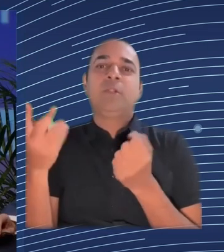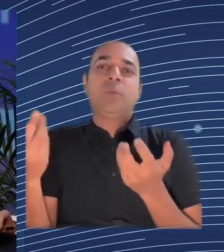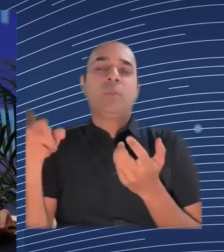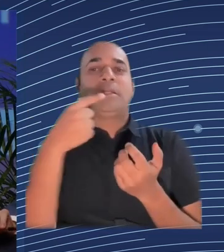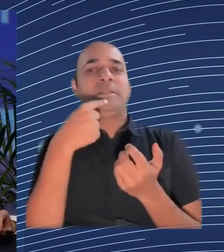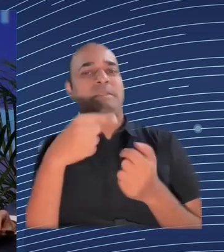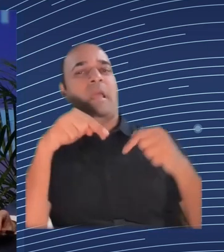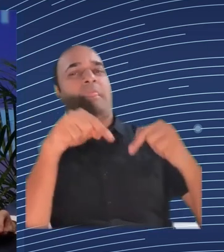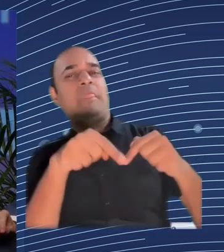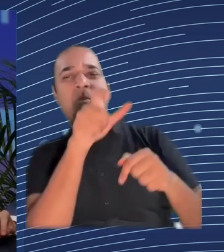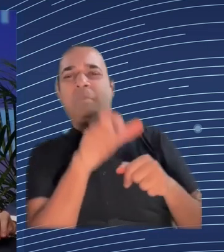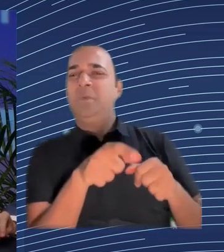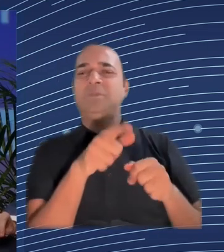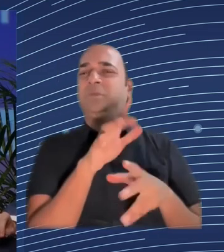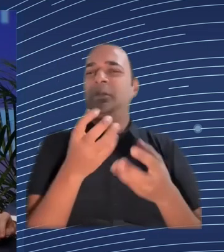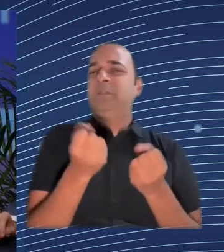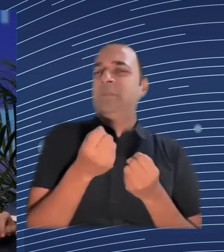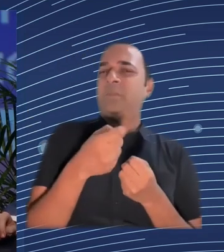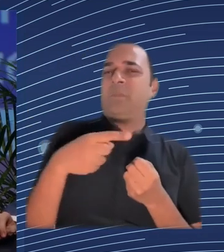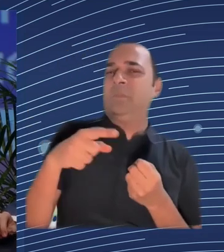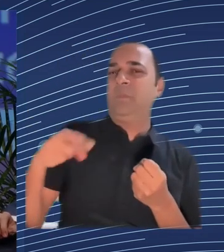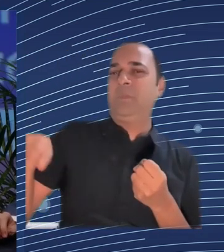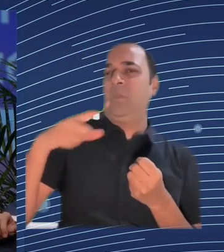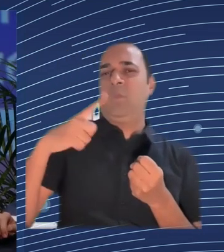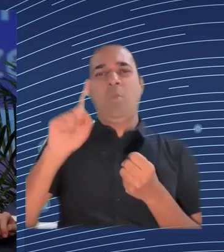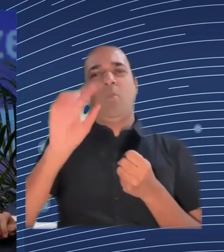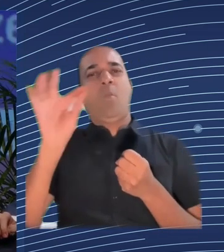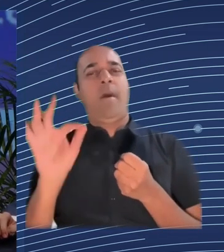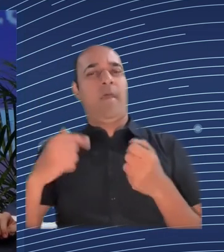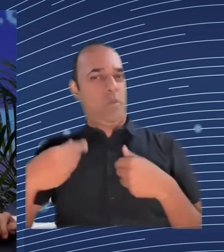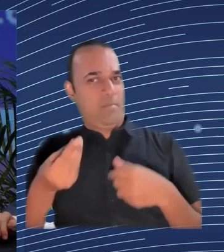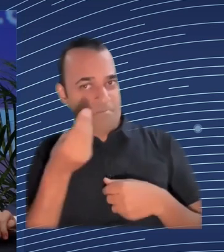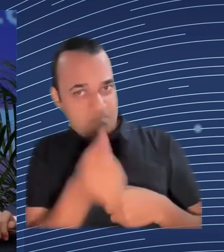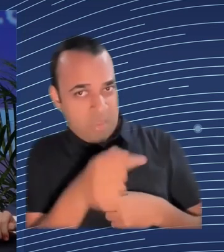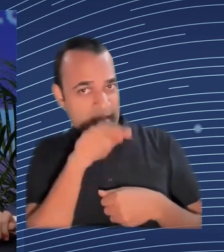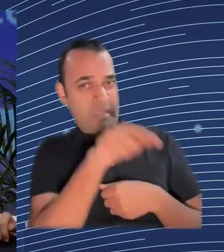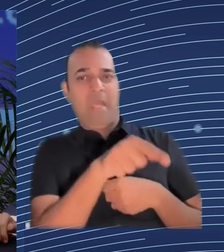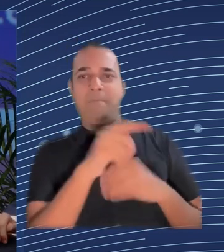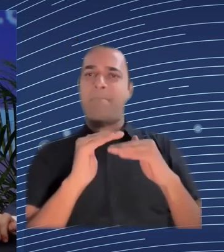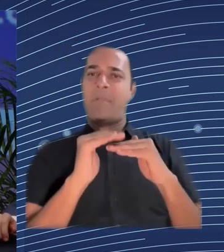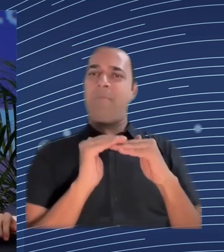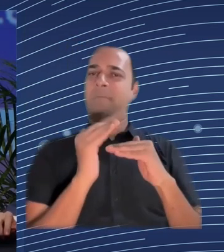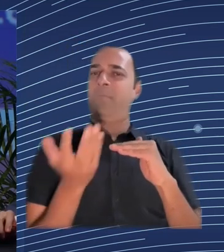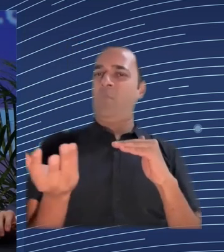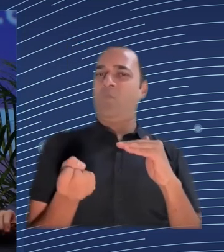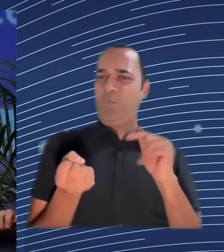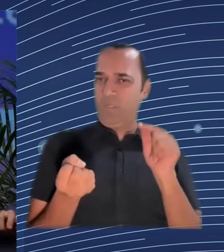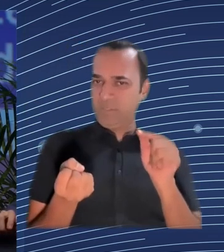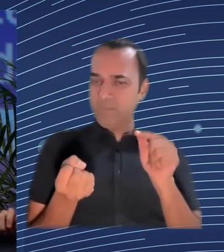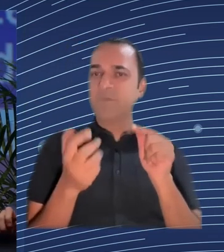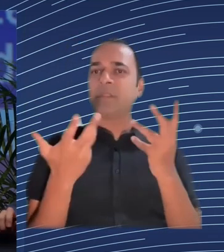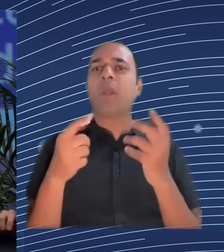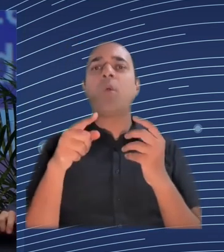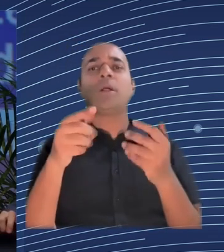they gave and compared it to their own management notes or their own management guidance Uber had said that